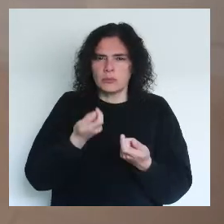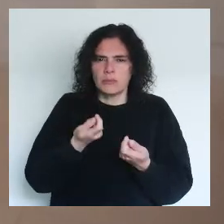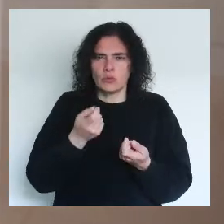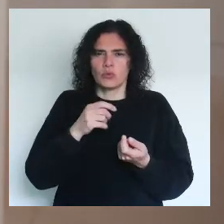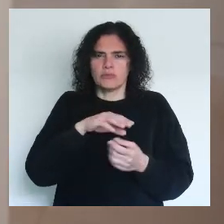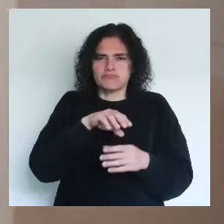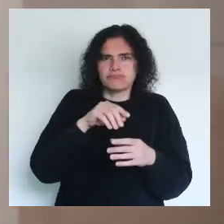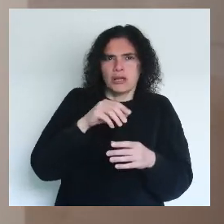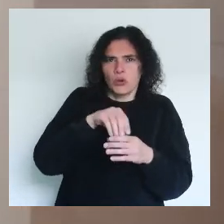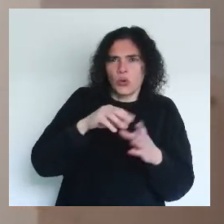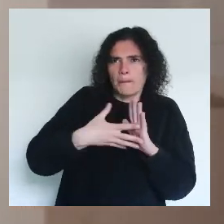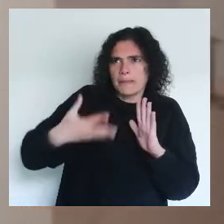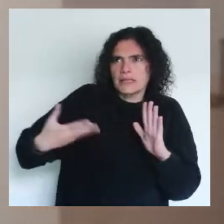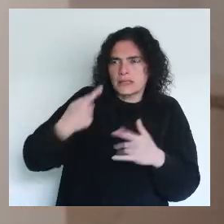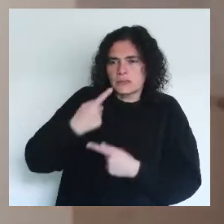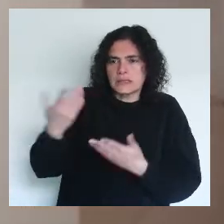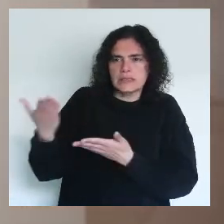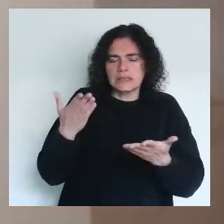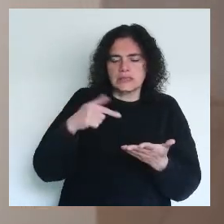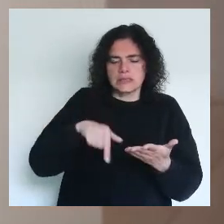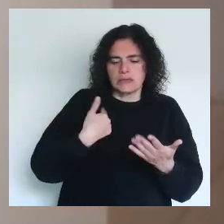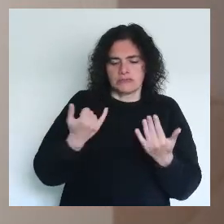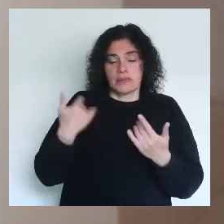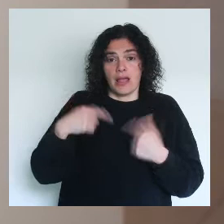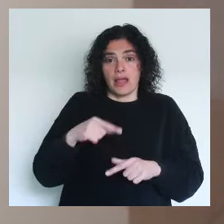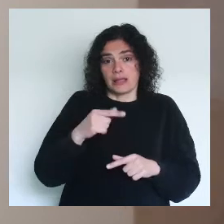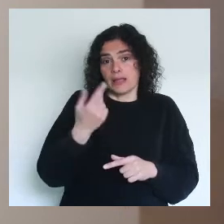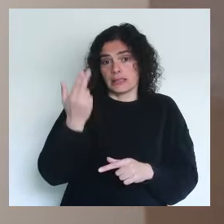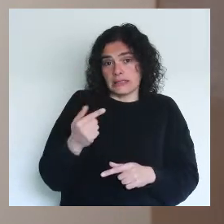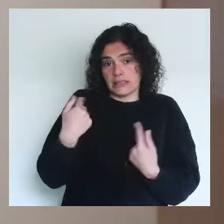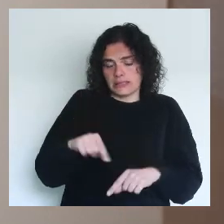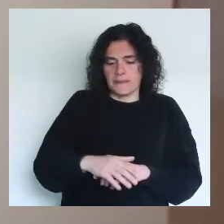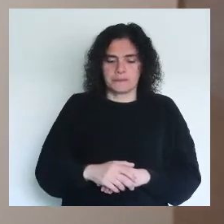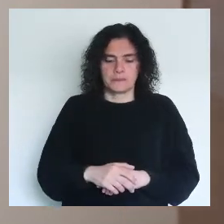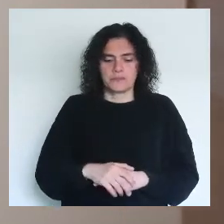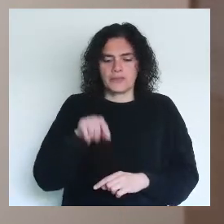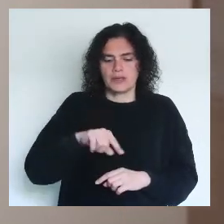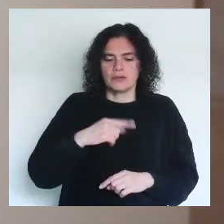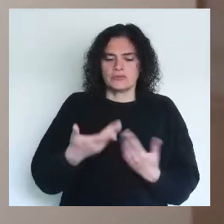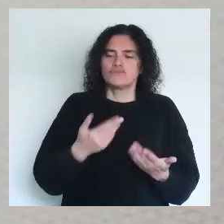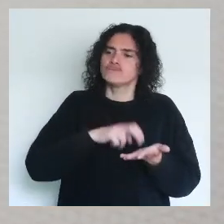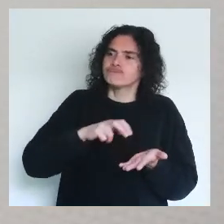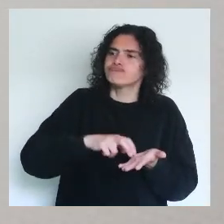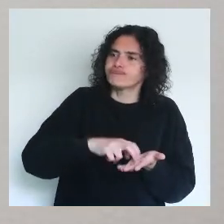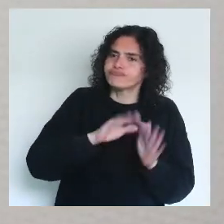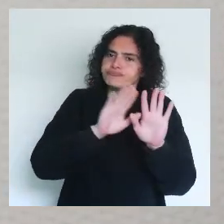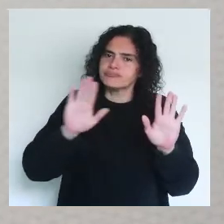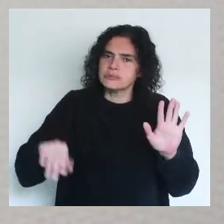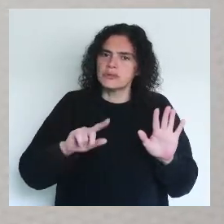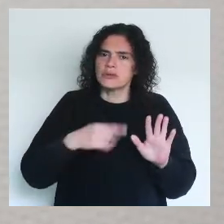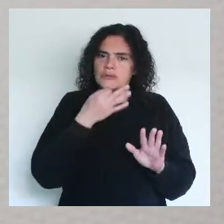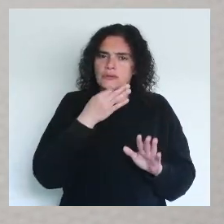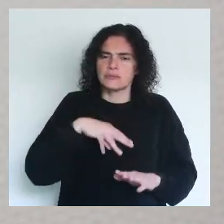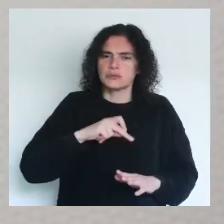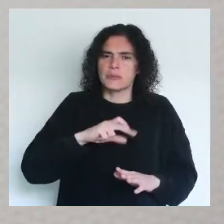approach, the complexity of representation is embedded in the work of these artists. Early on, when we were walking through the exhibition, we